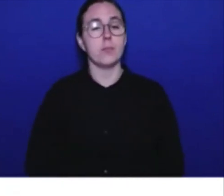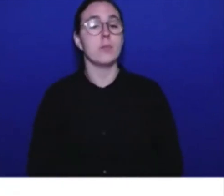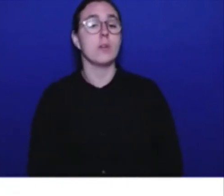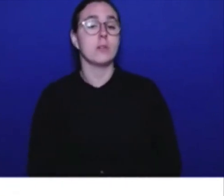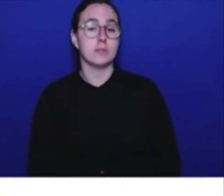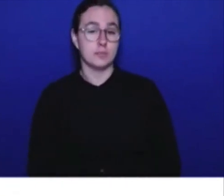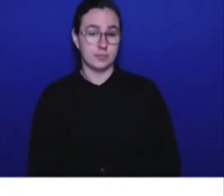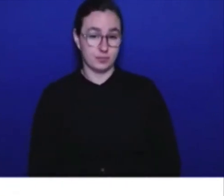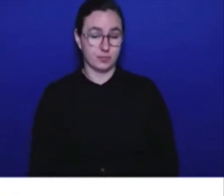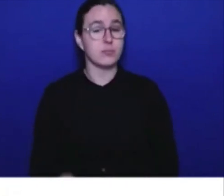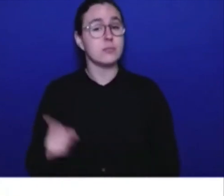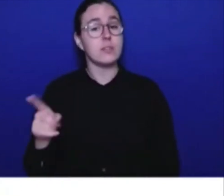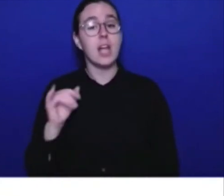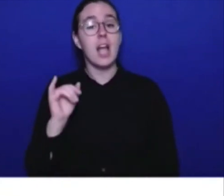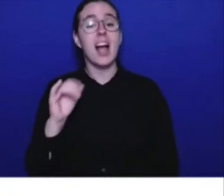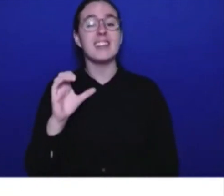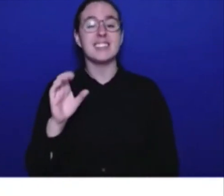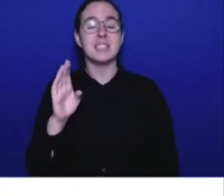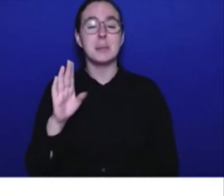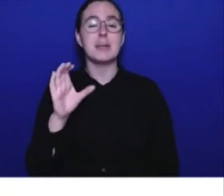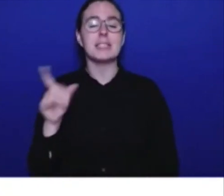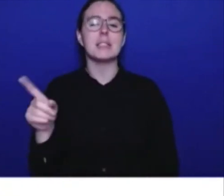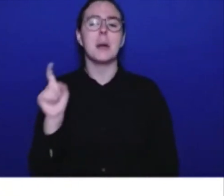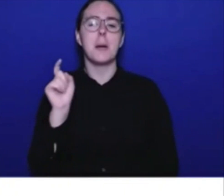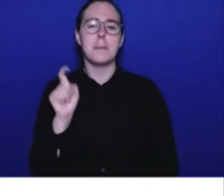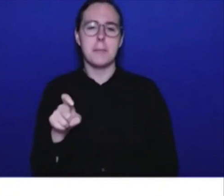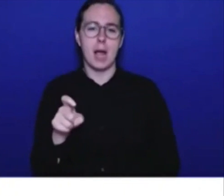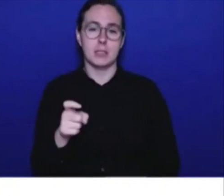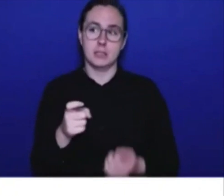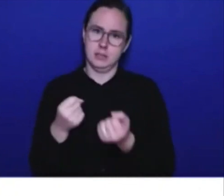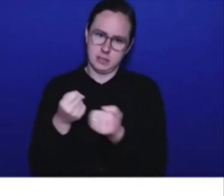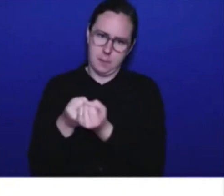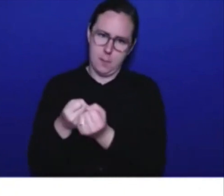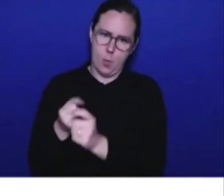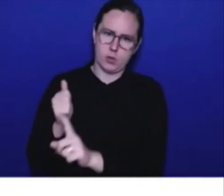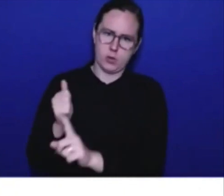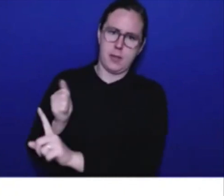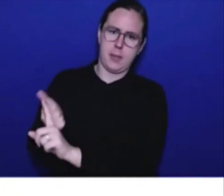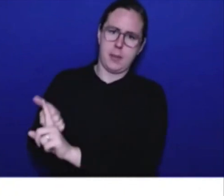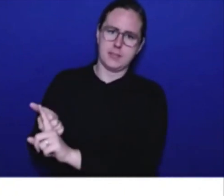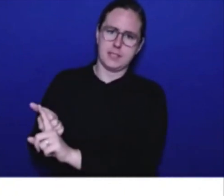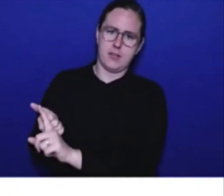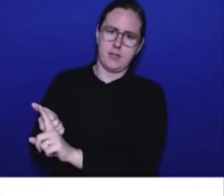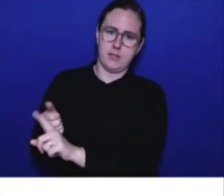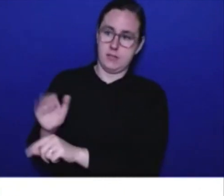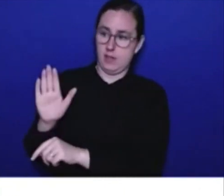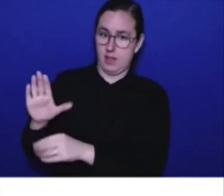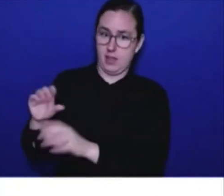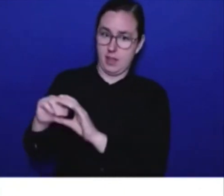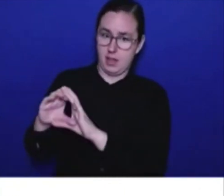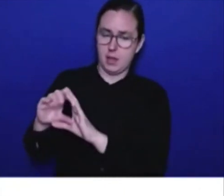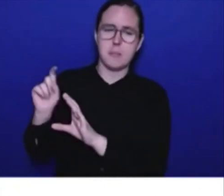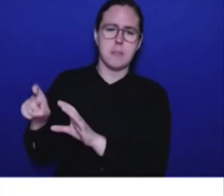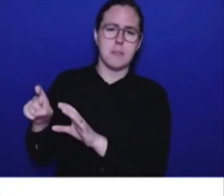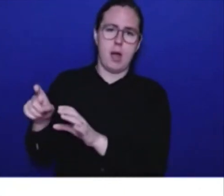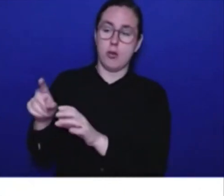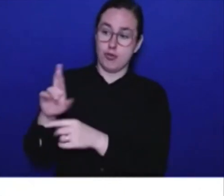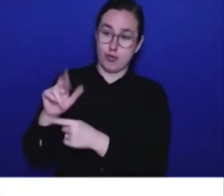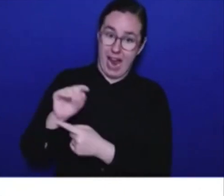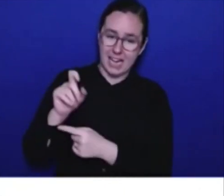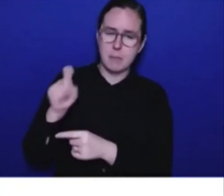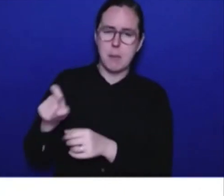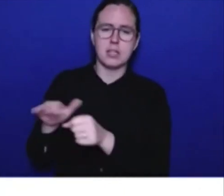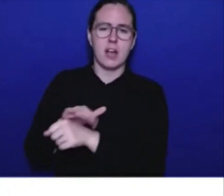to cover expenses at ICBC. British Columbians will know that for a significant number of years, that was not true, to the point of ICBC